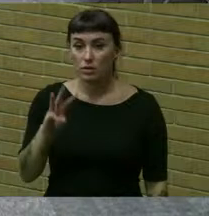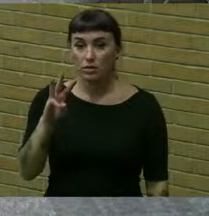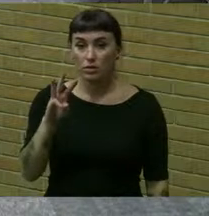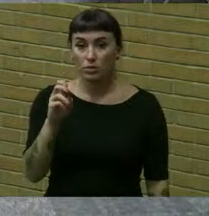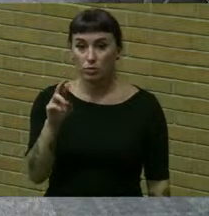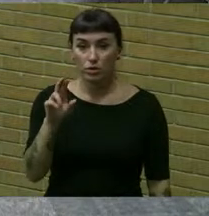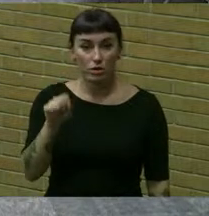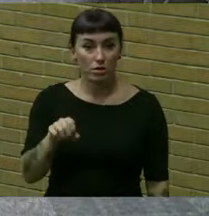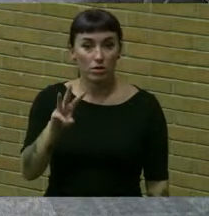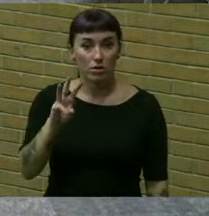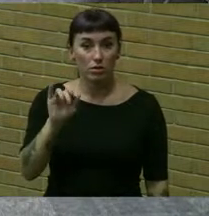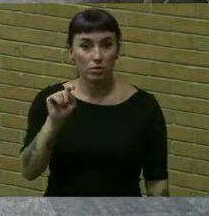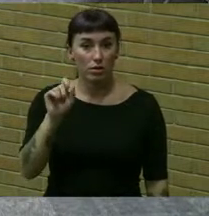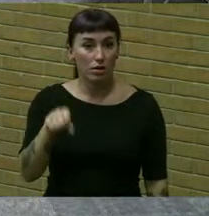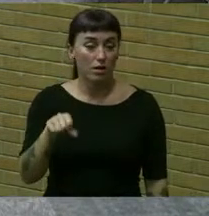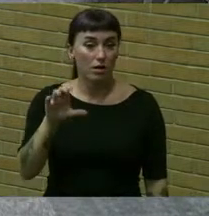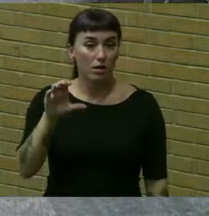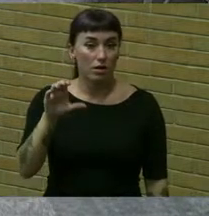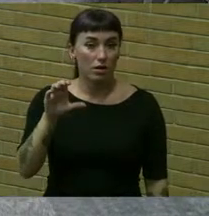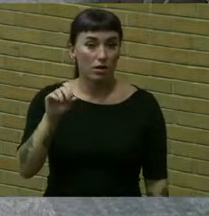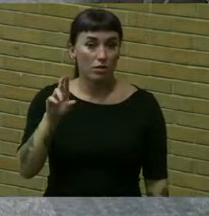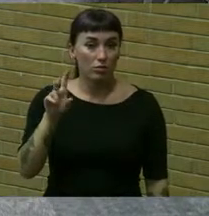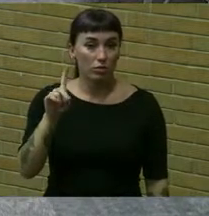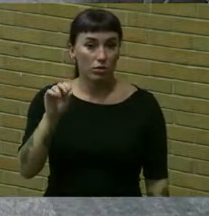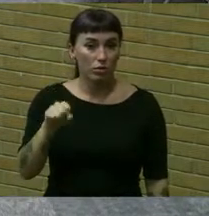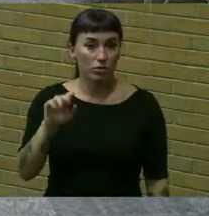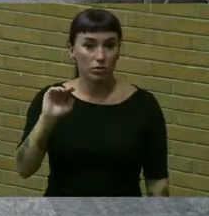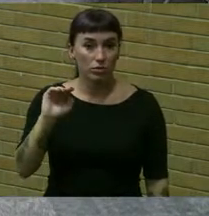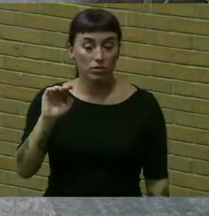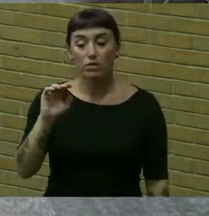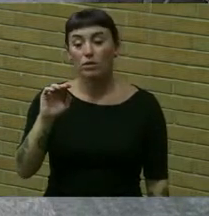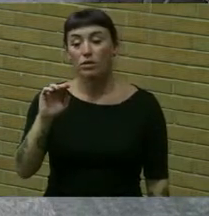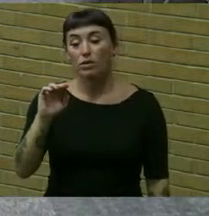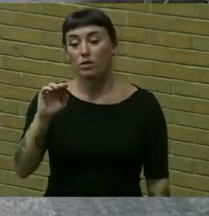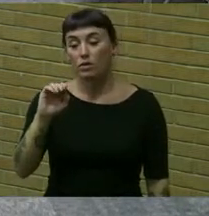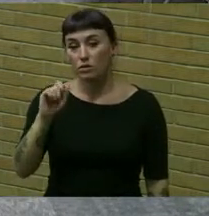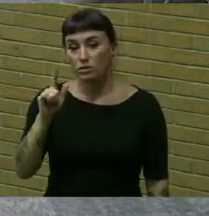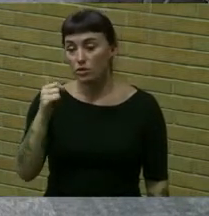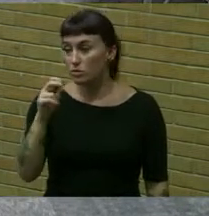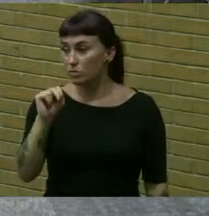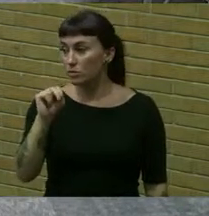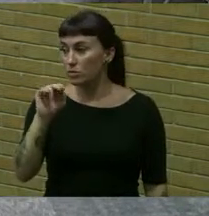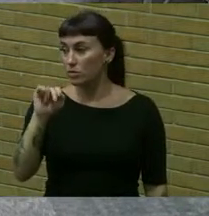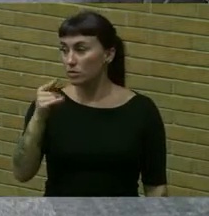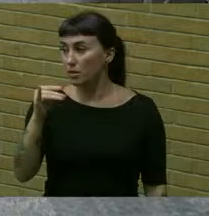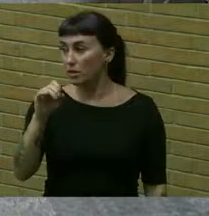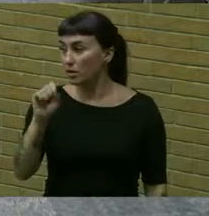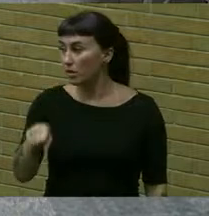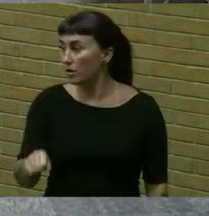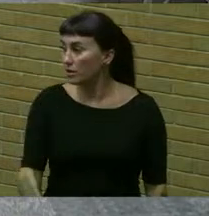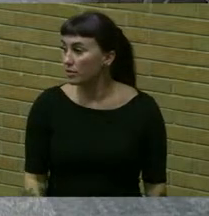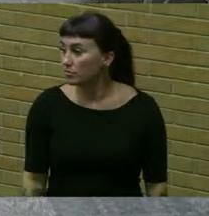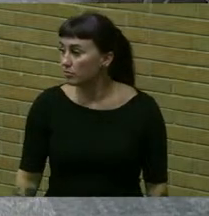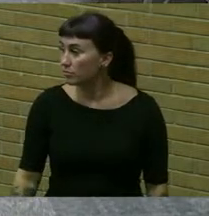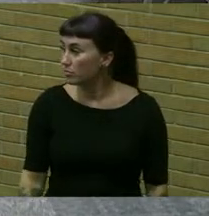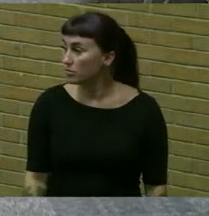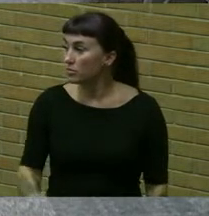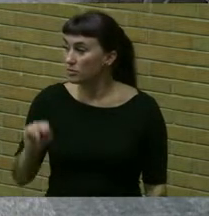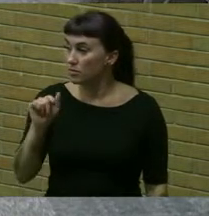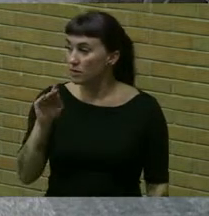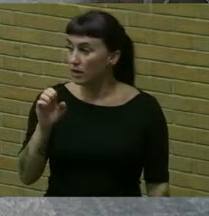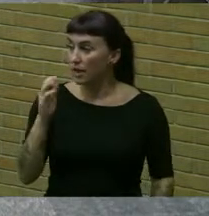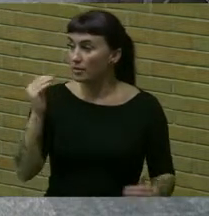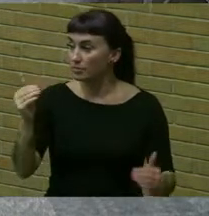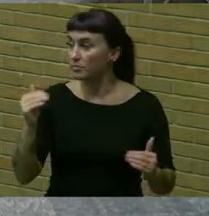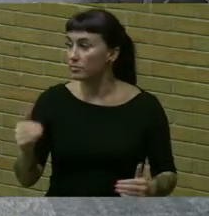werner aye council member wilk aye council member carrado aye council member salzman aye supervisor mealy aye nate why don't you